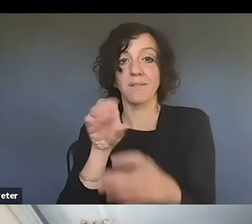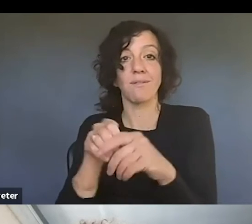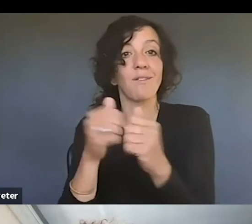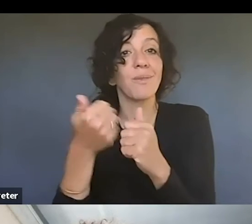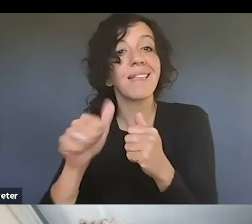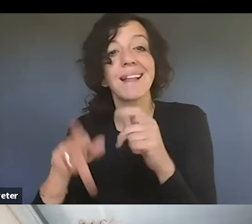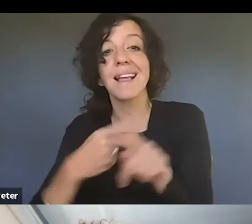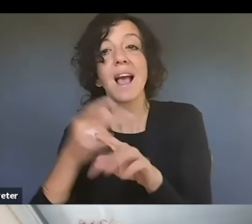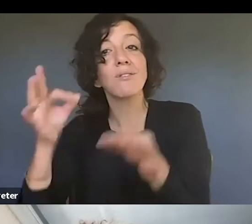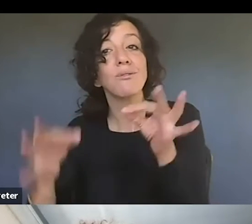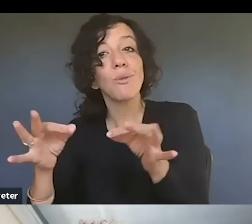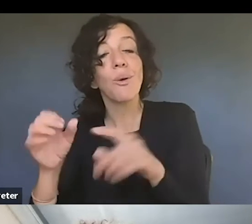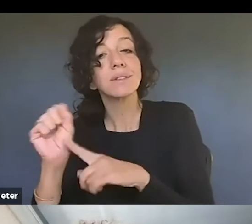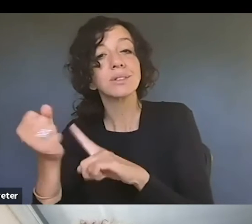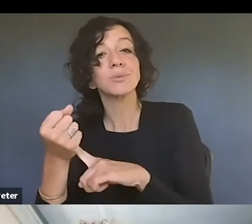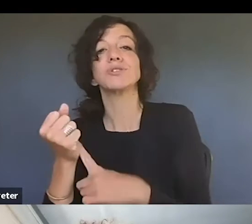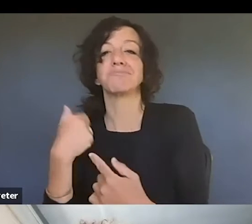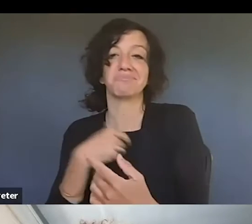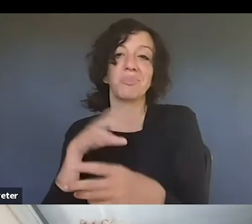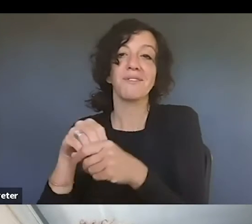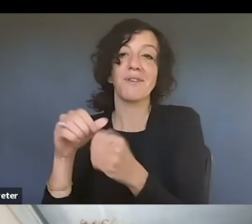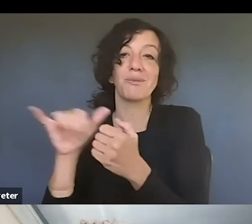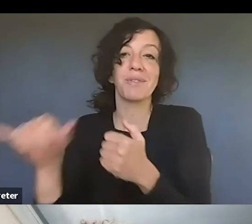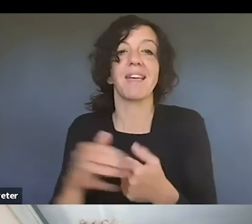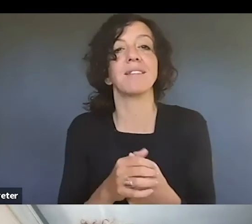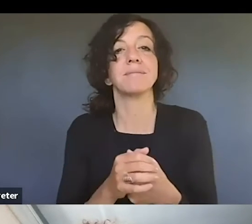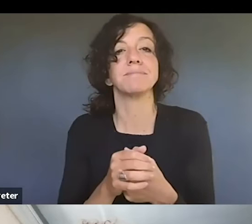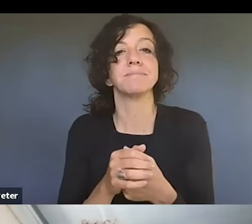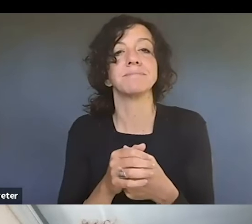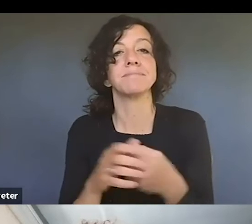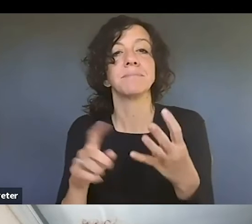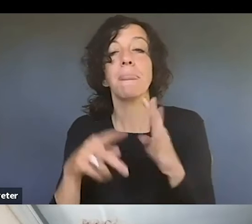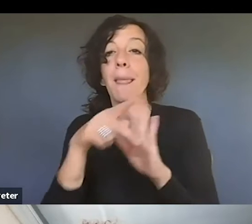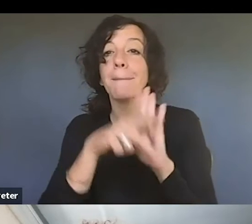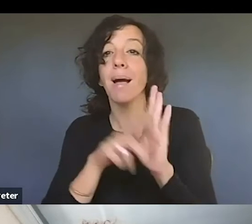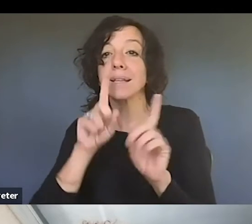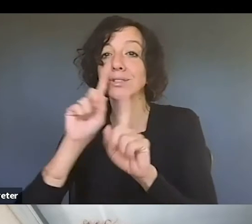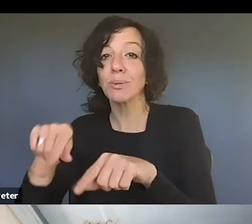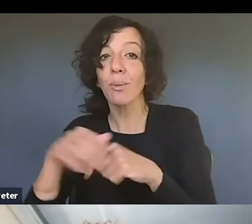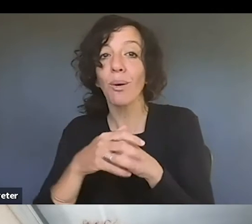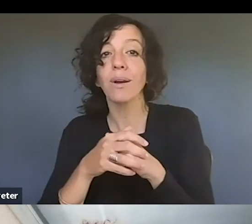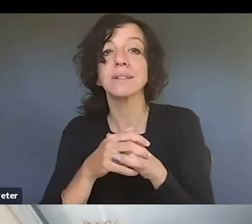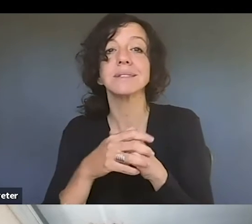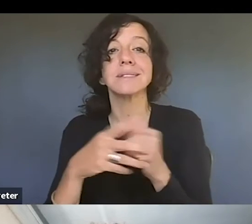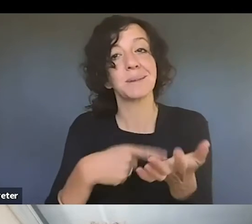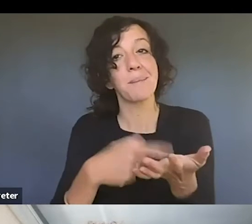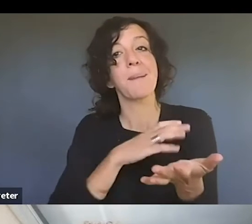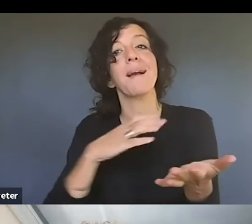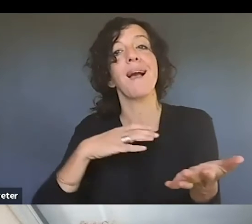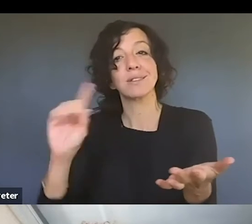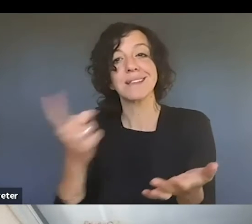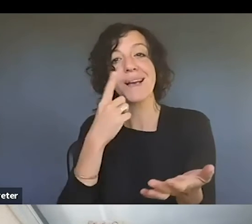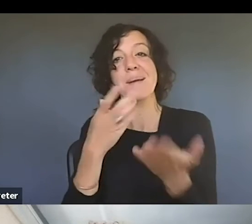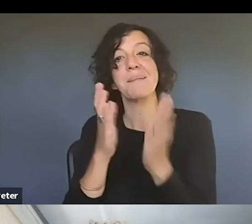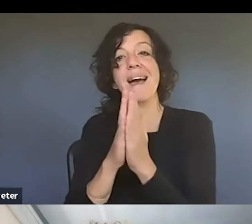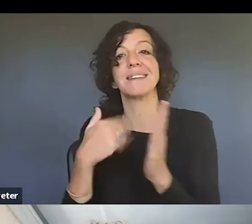litigation, our office does that. policy reports, those relate to those. Sometimes Congress coming, asking the copyright